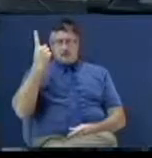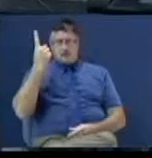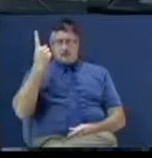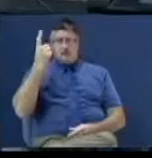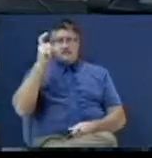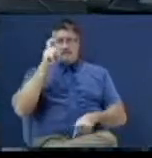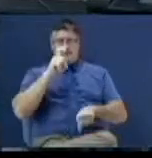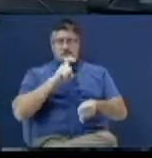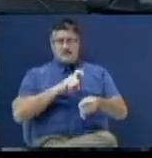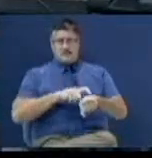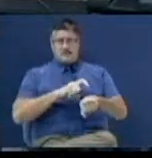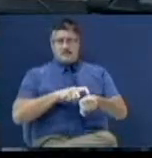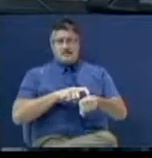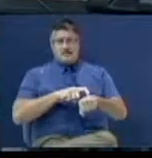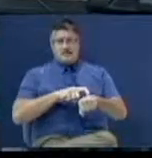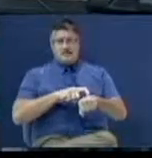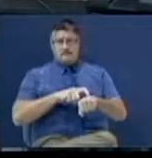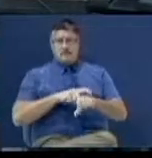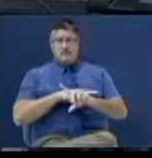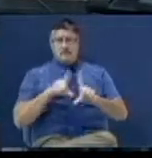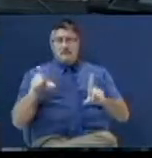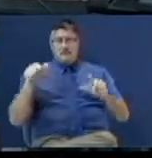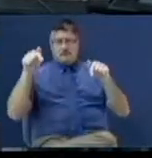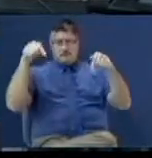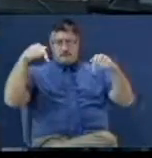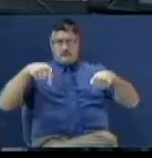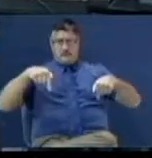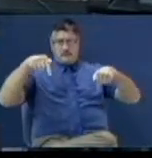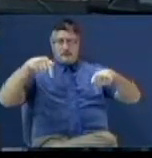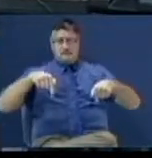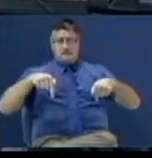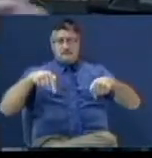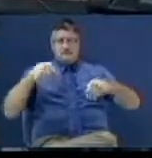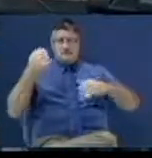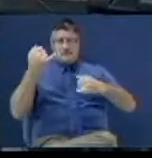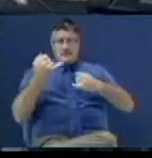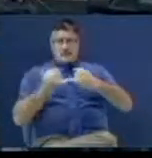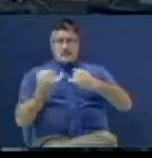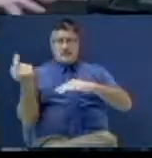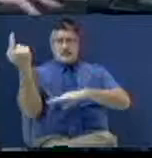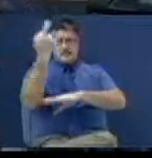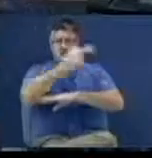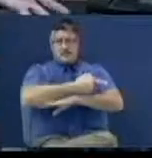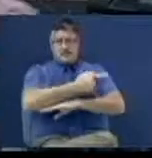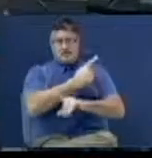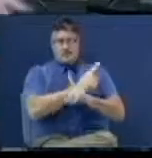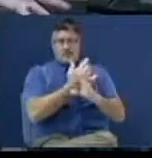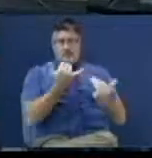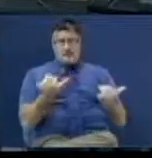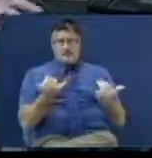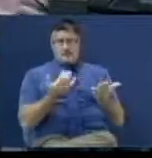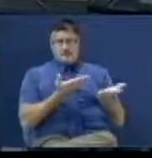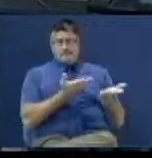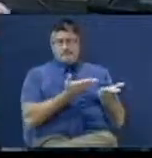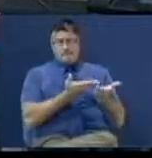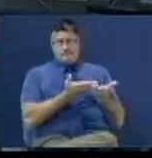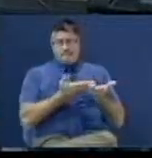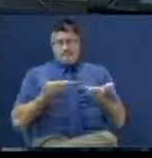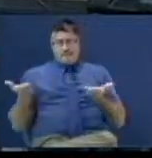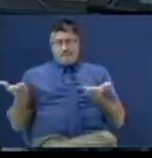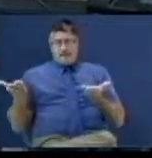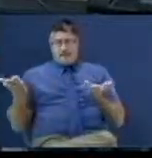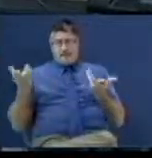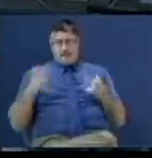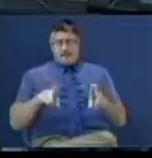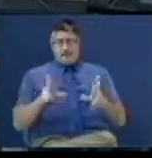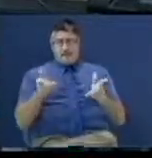discerned the times. We're in the last day. Things are happening right now so rapidly and